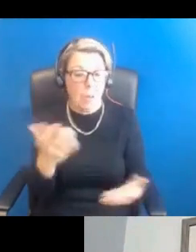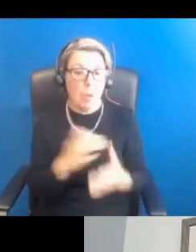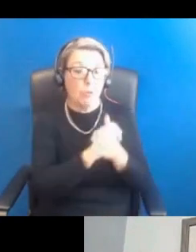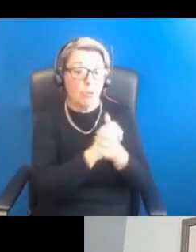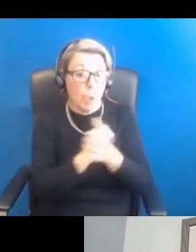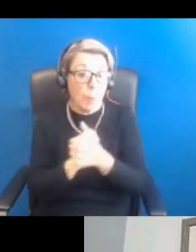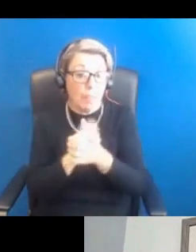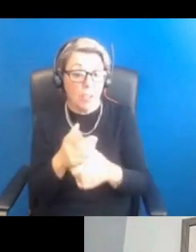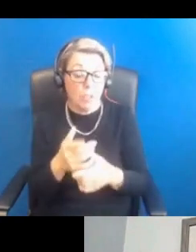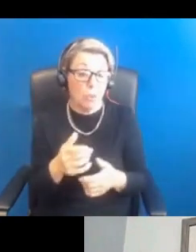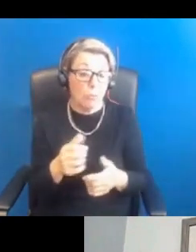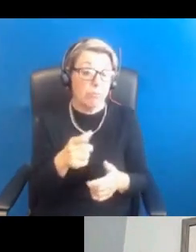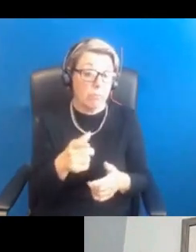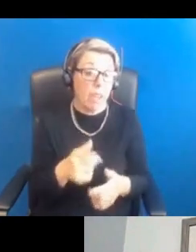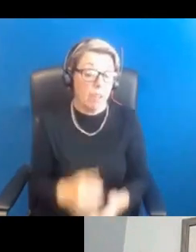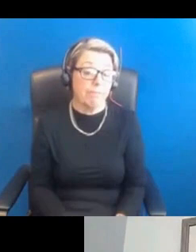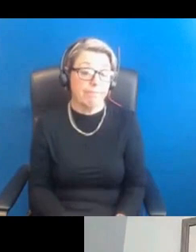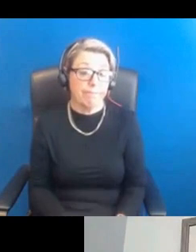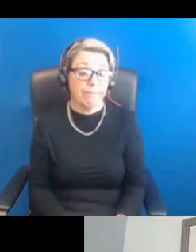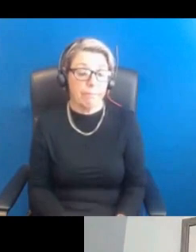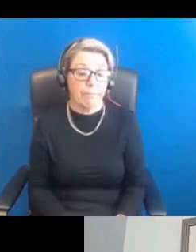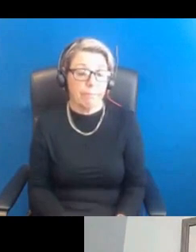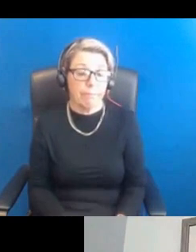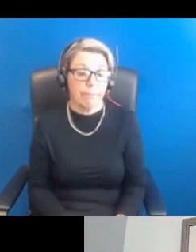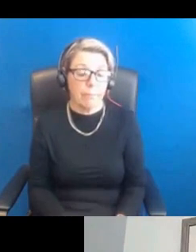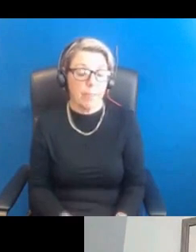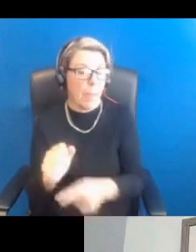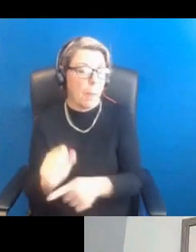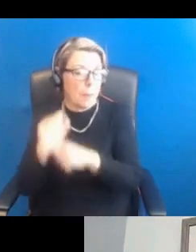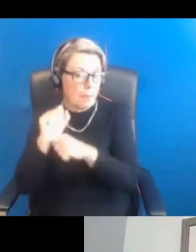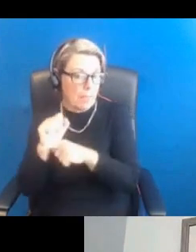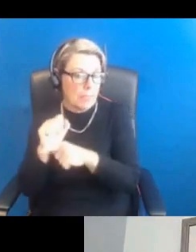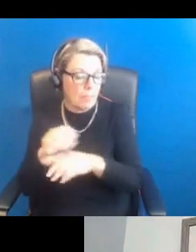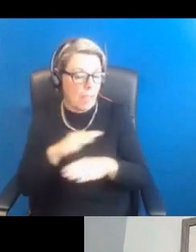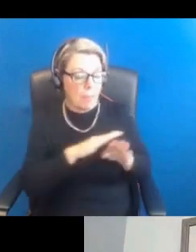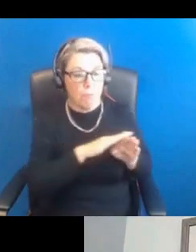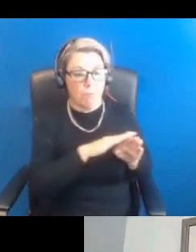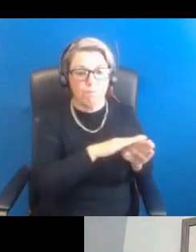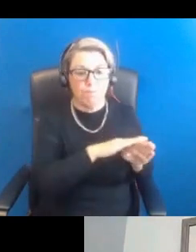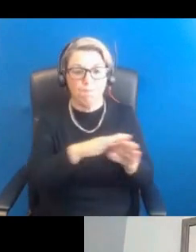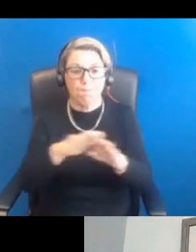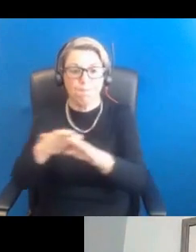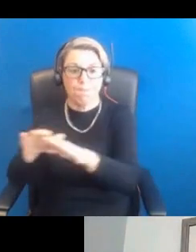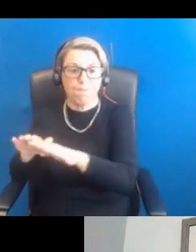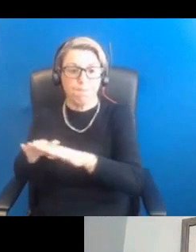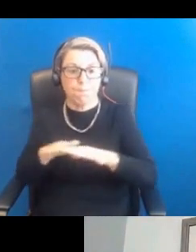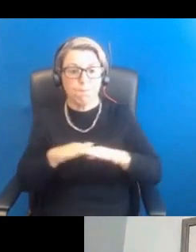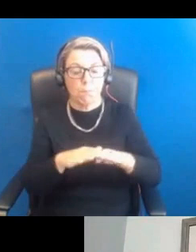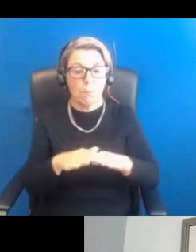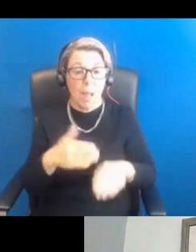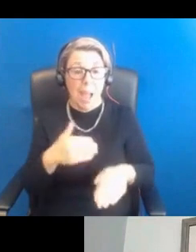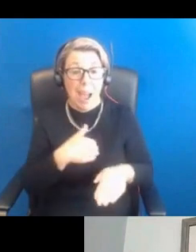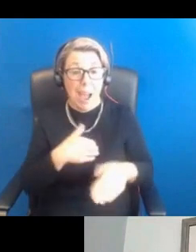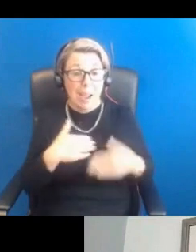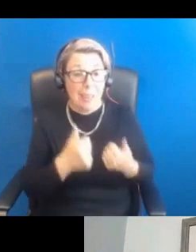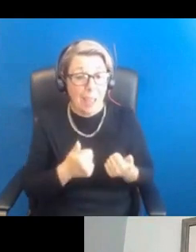So that preventative approach actually tackles things across the board, including diabetes, heart health and so on. And